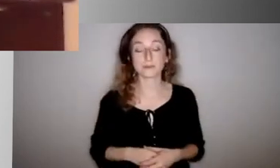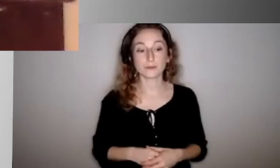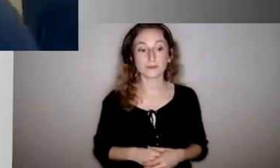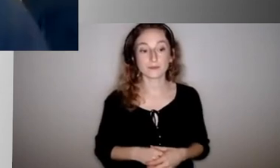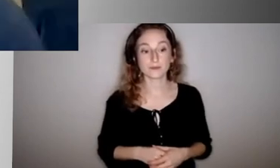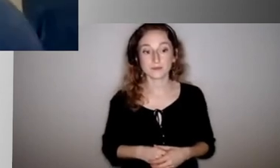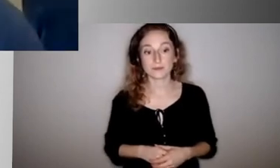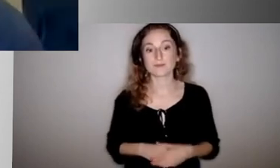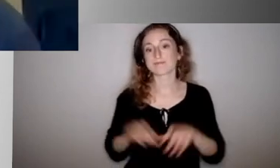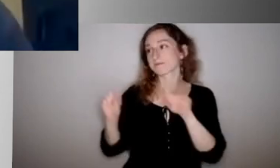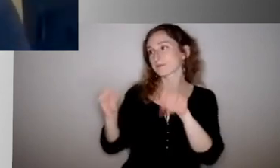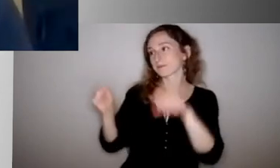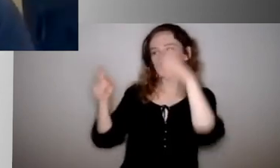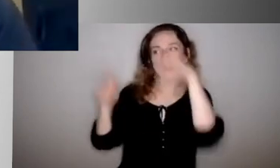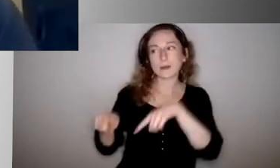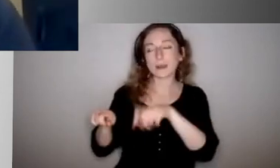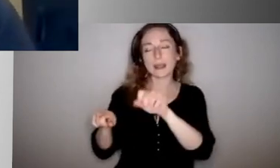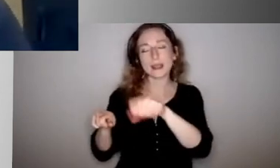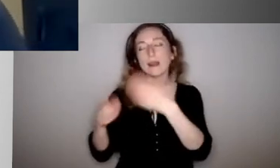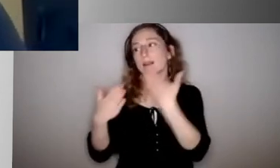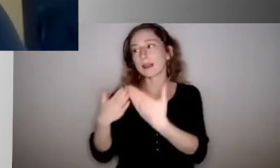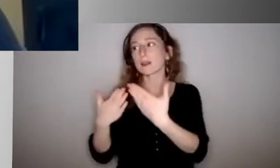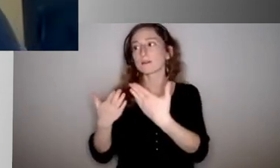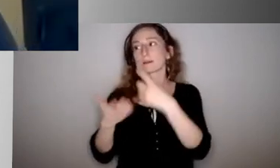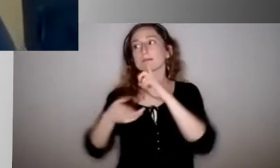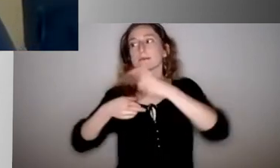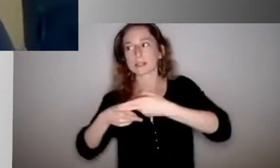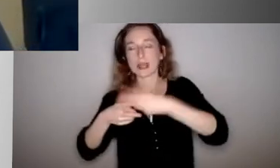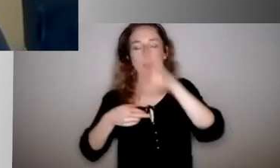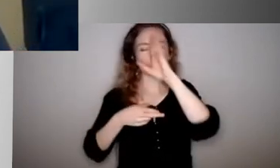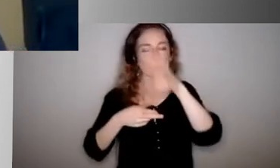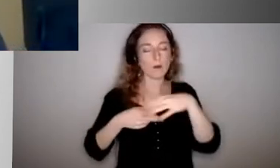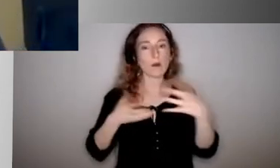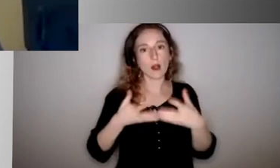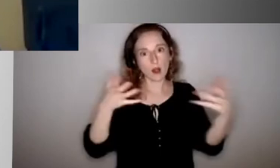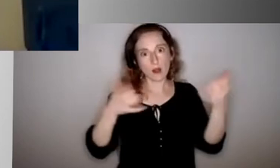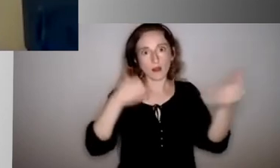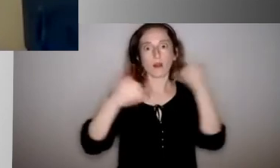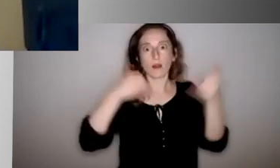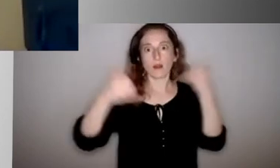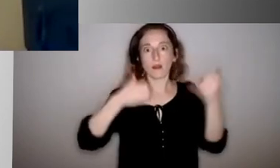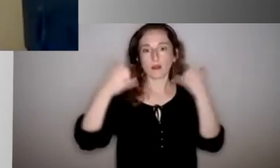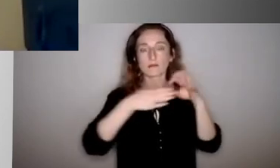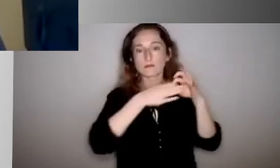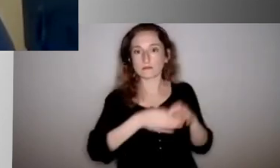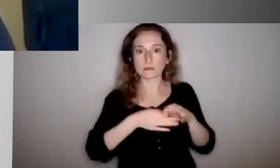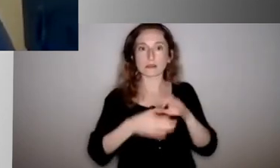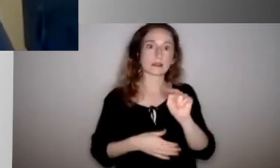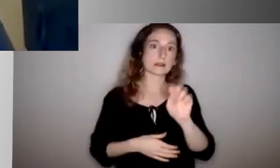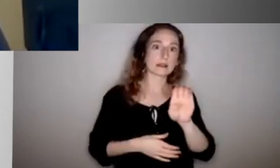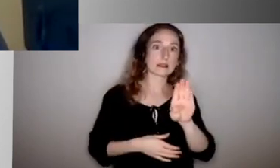Yes, I 100% agree, Dr. Butts. Thank you for addressing that. I know we've been getting lots of calls about nebulizers and seeing if there's a way we can switch